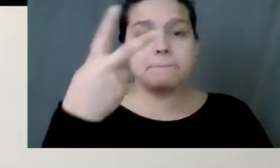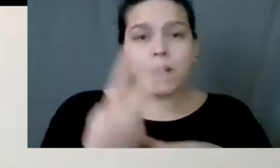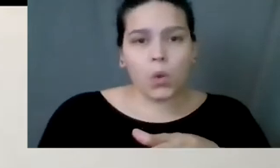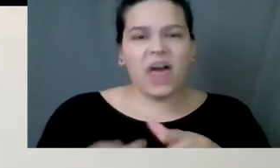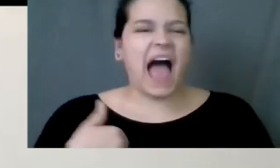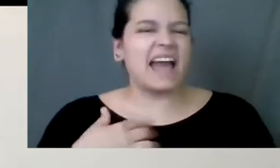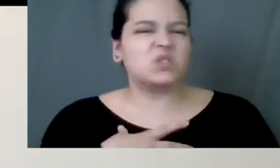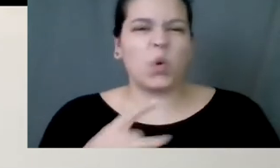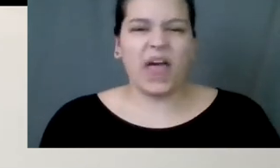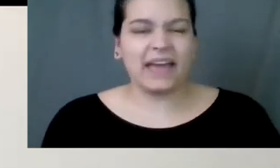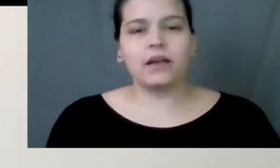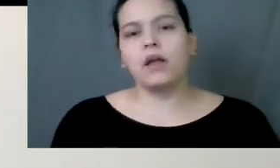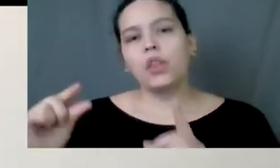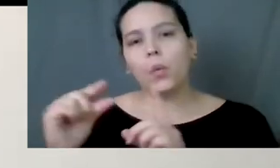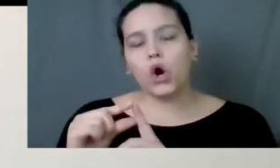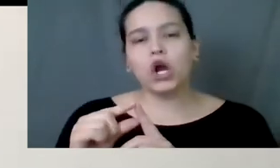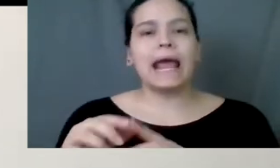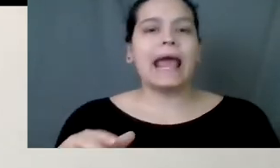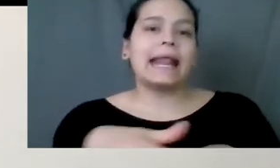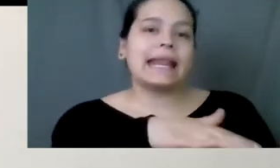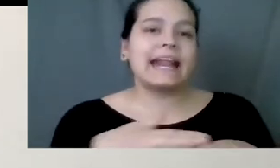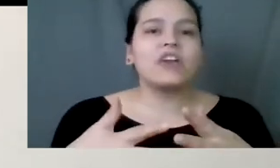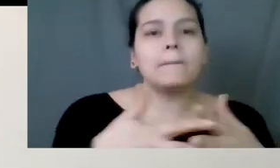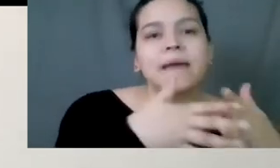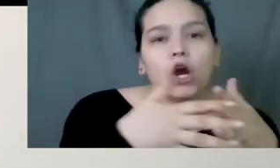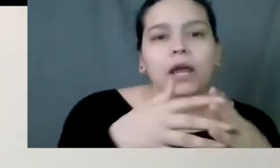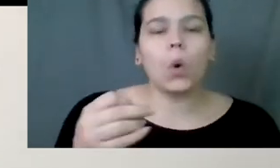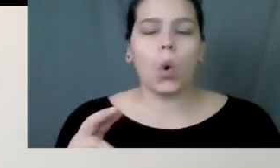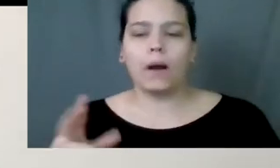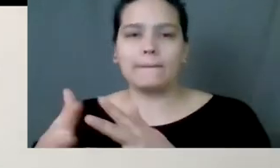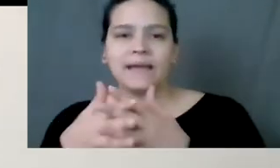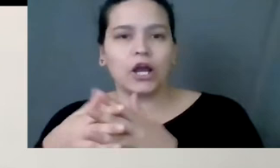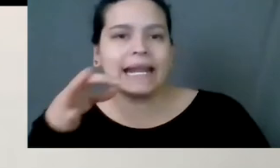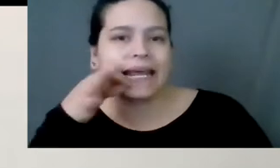I don't like being called native American or American Indian.